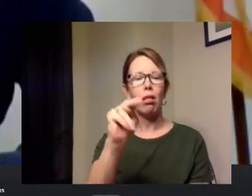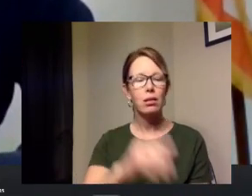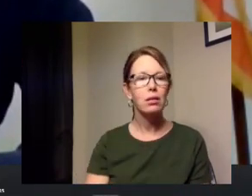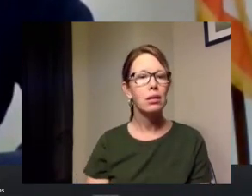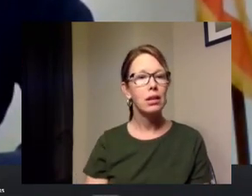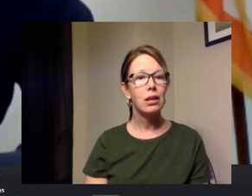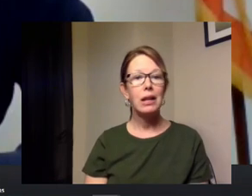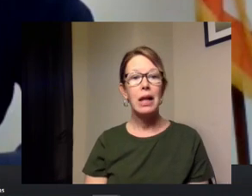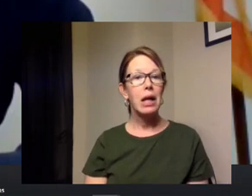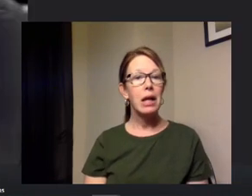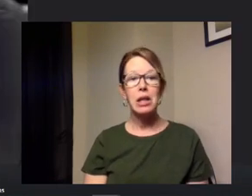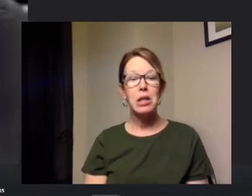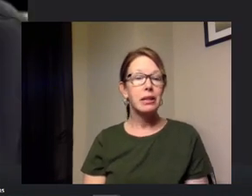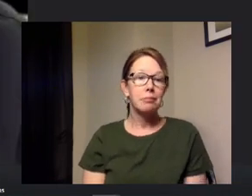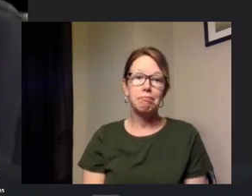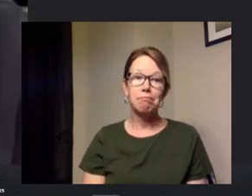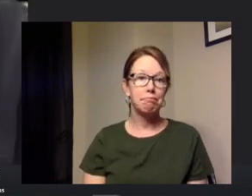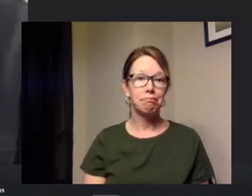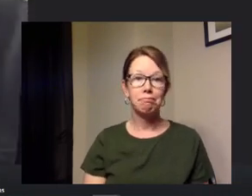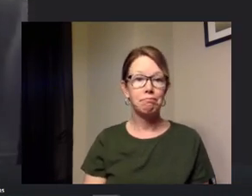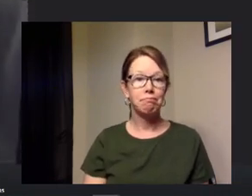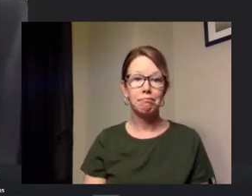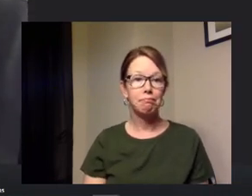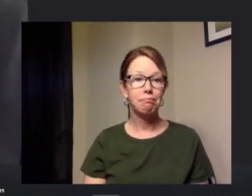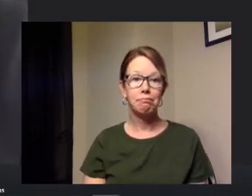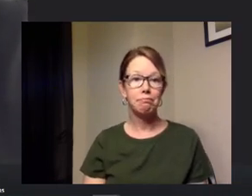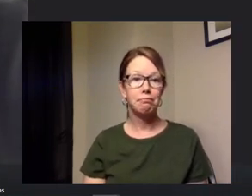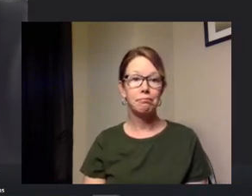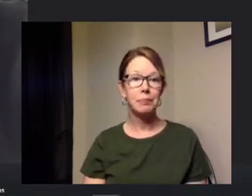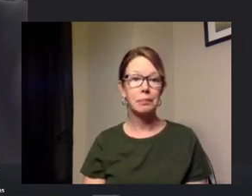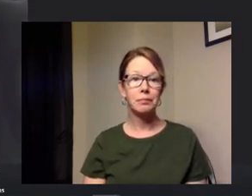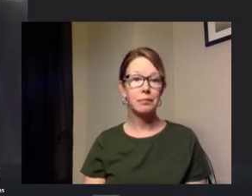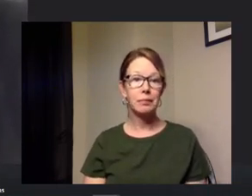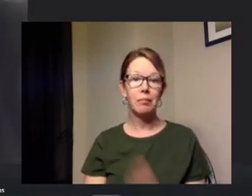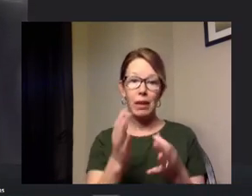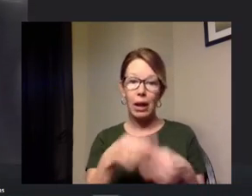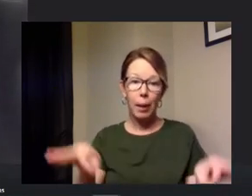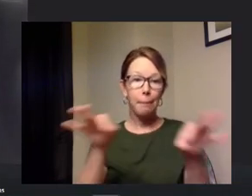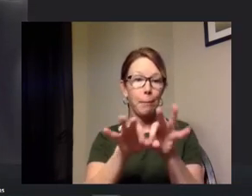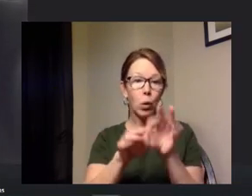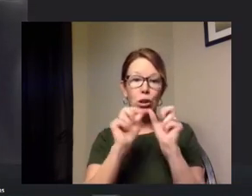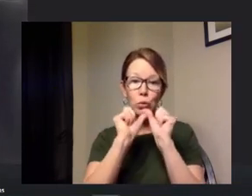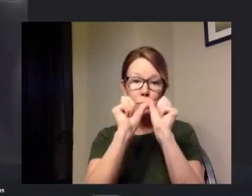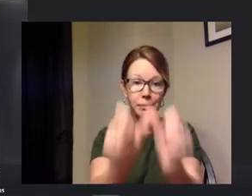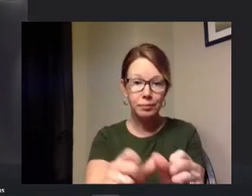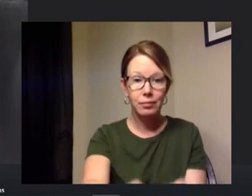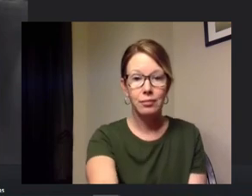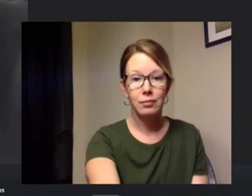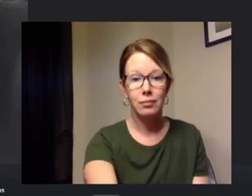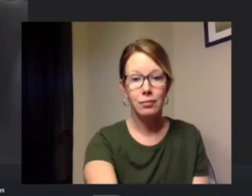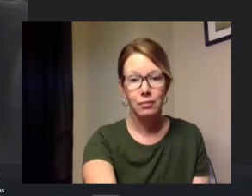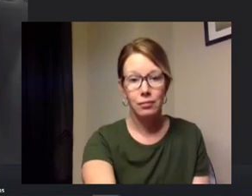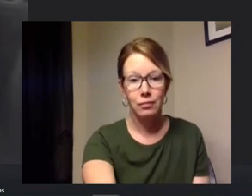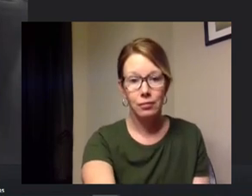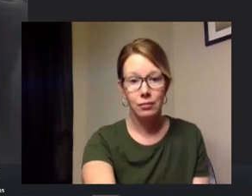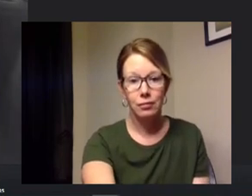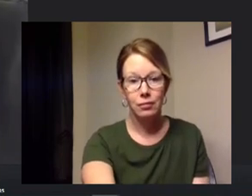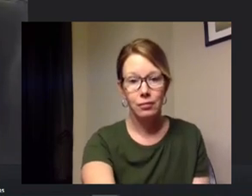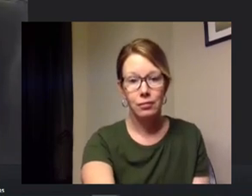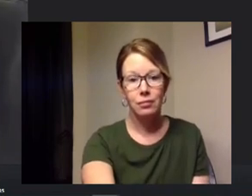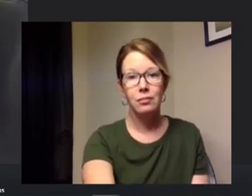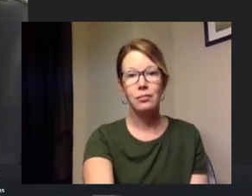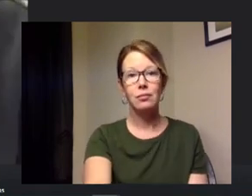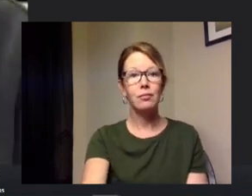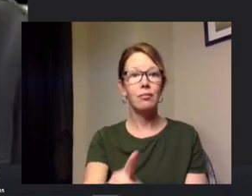no i mean i think it's just important to stay the course we're doing a good job in ohio um we just need to do uh